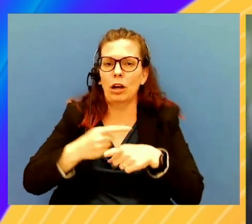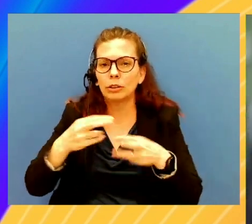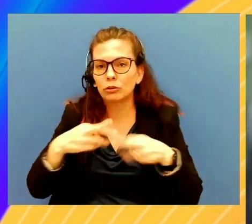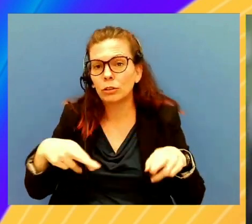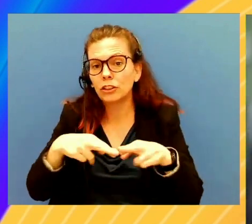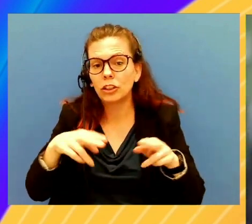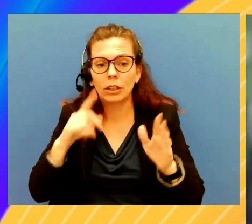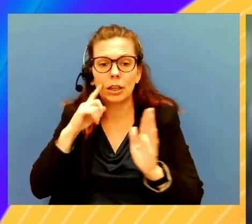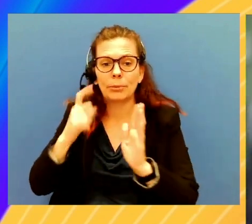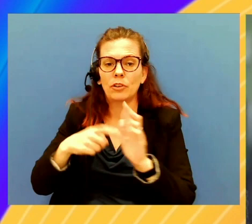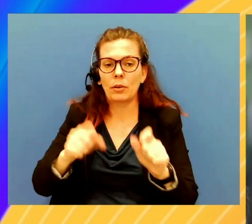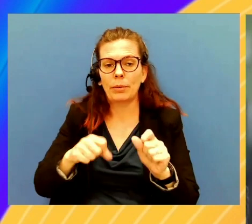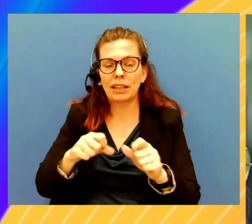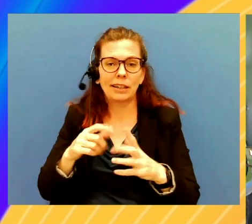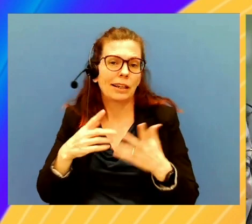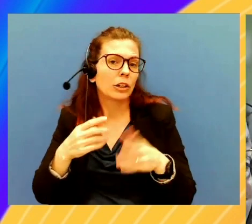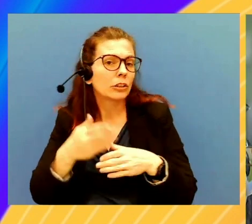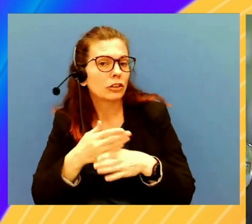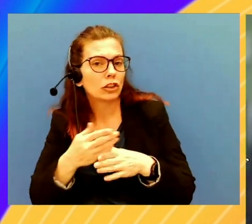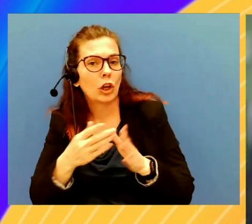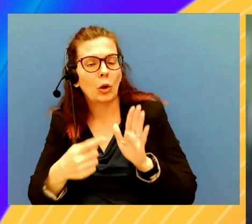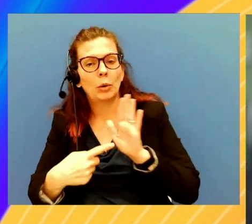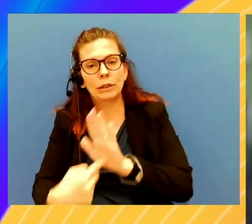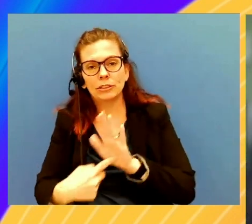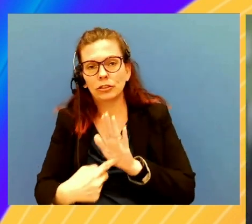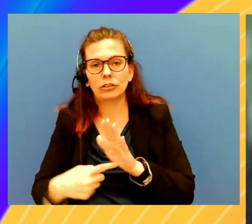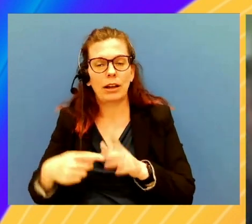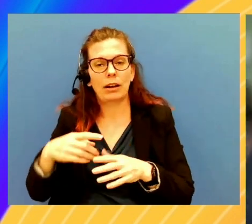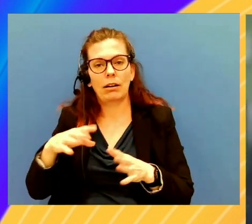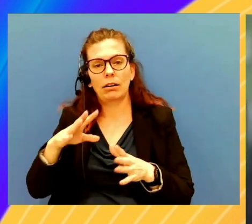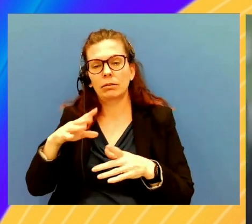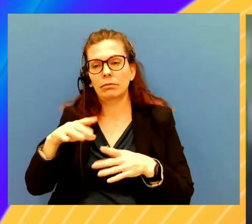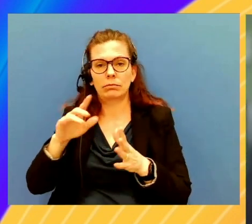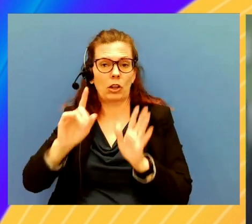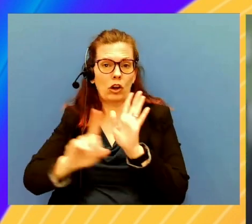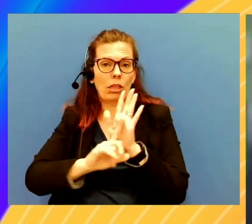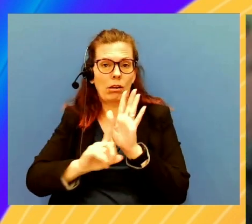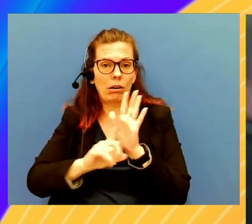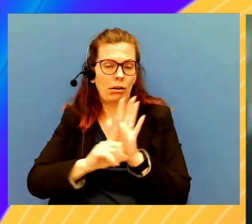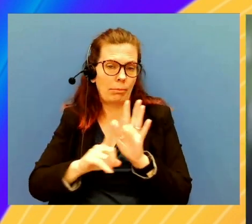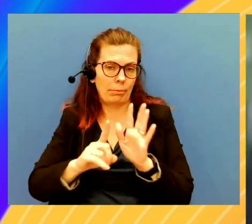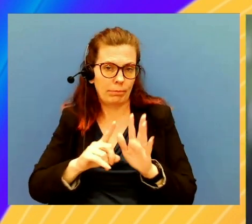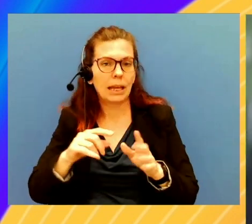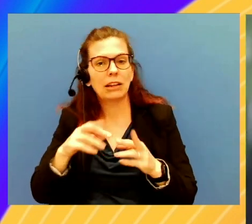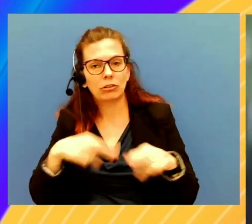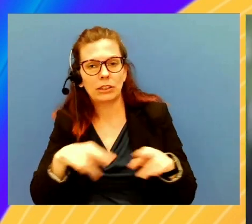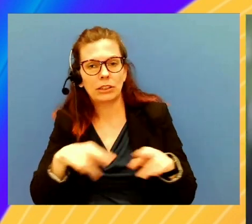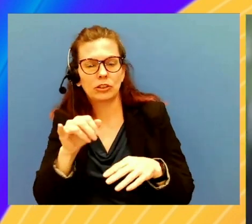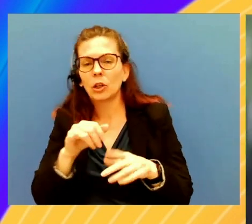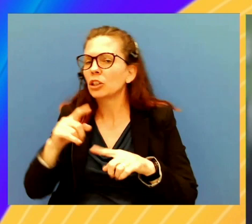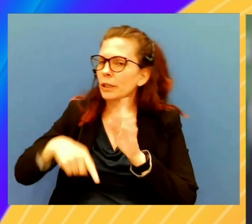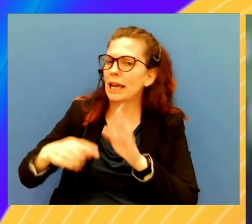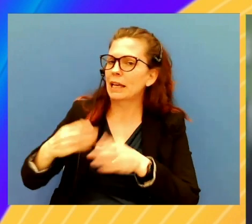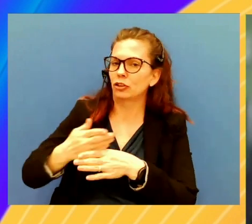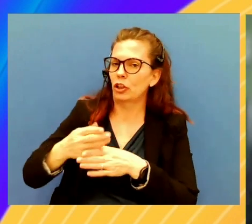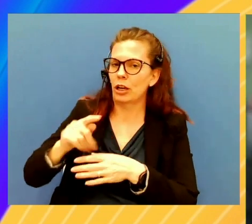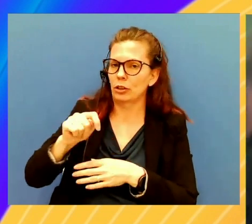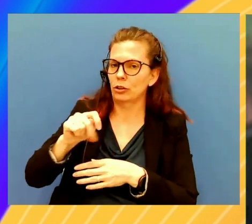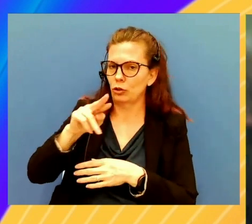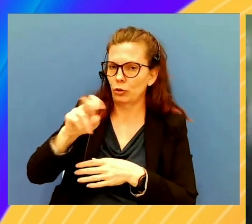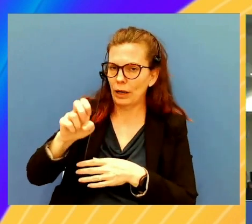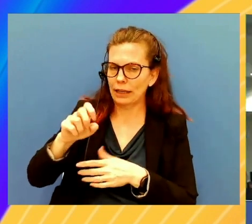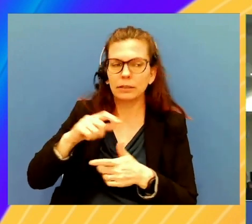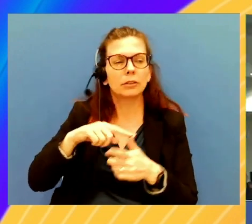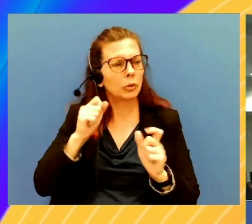actually lets you share your alarms and your log widgets and your metrics. It doesn't let you share traces. Cross-account observability,